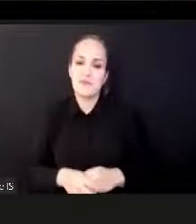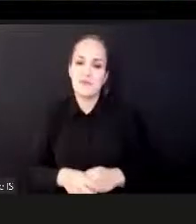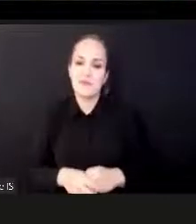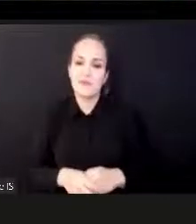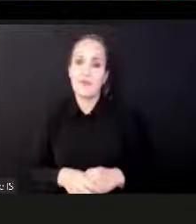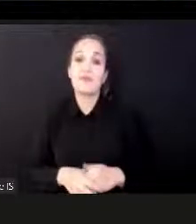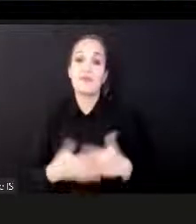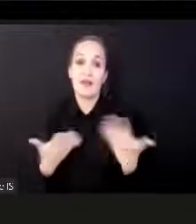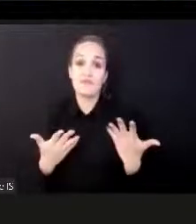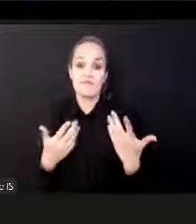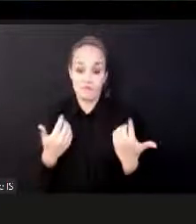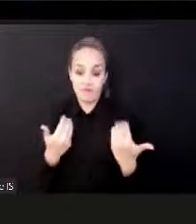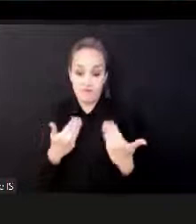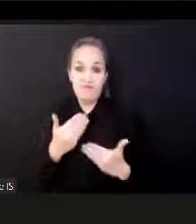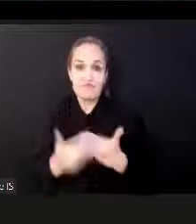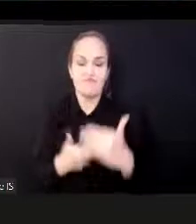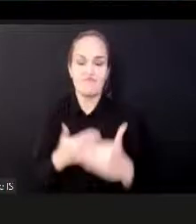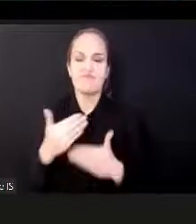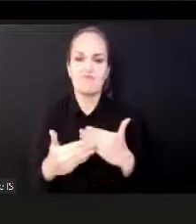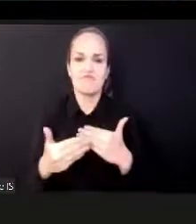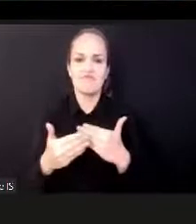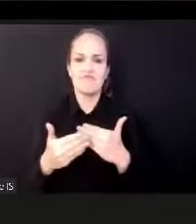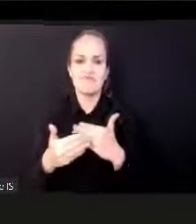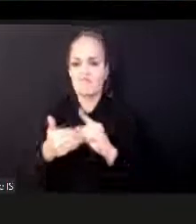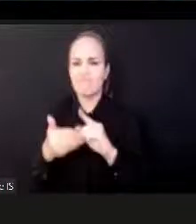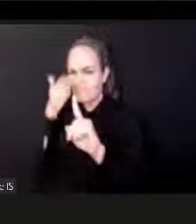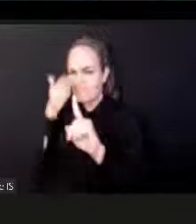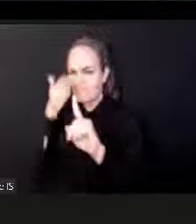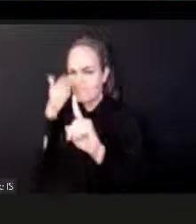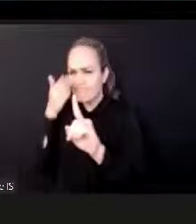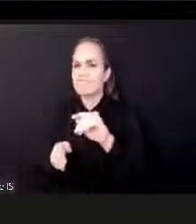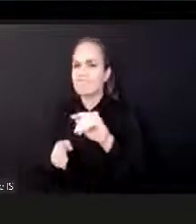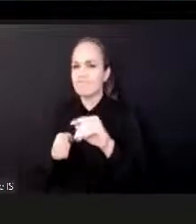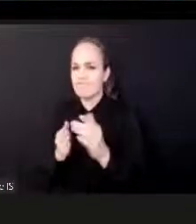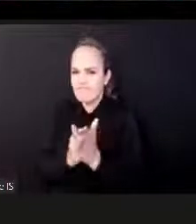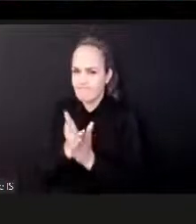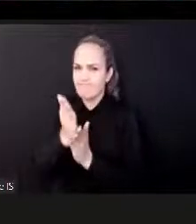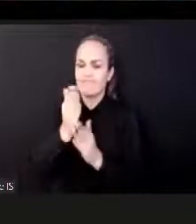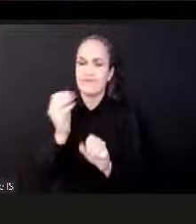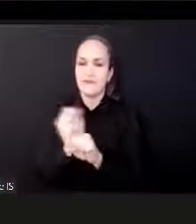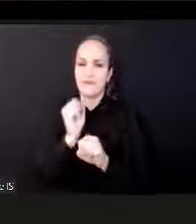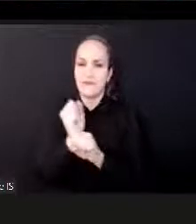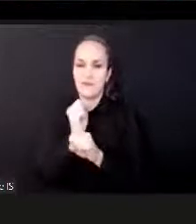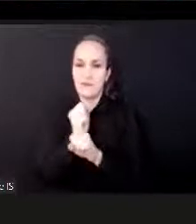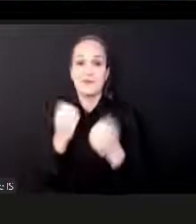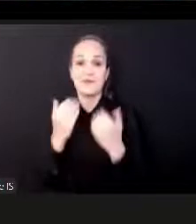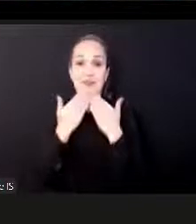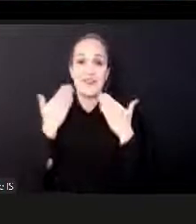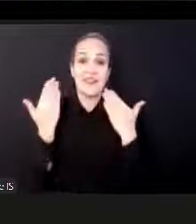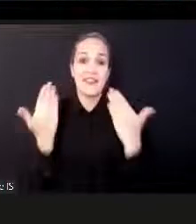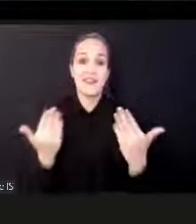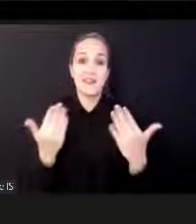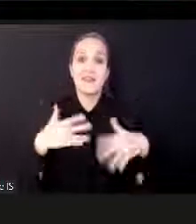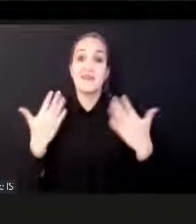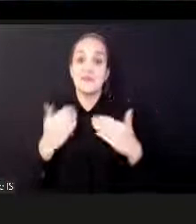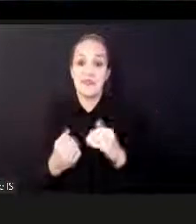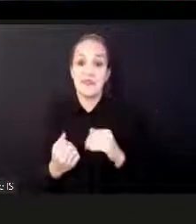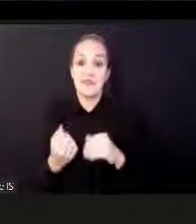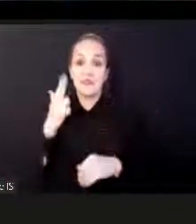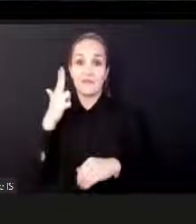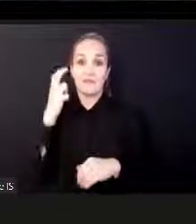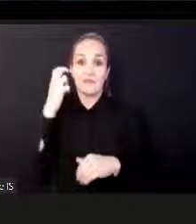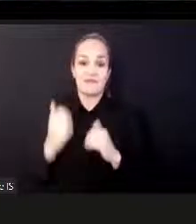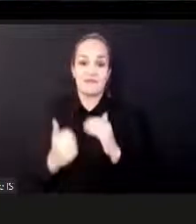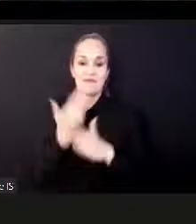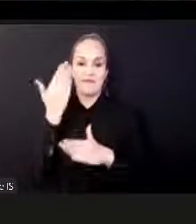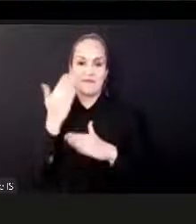very much. Thank you very much. This is the beginning of cooperation. And I, once again, thank so much all the